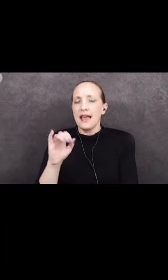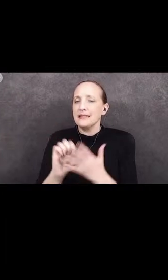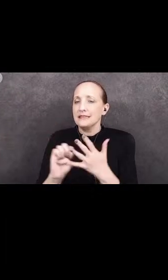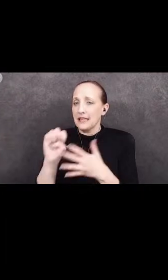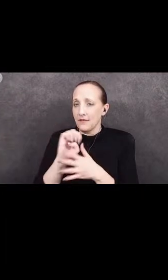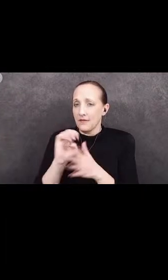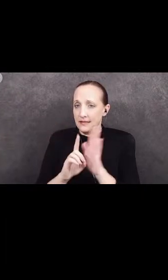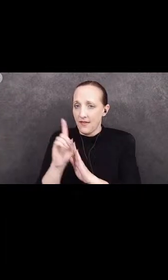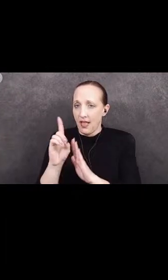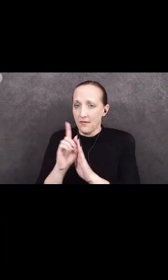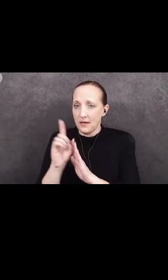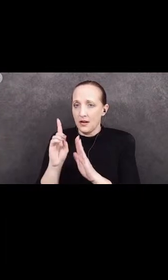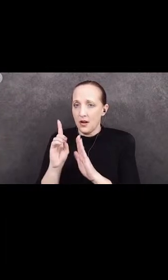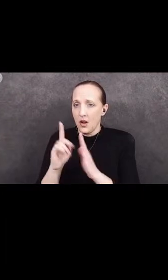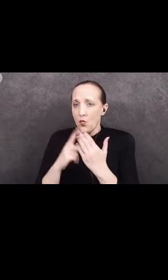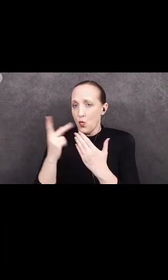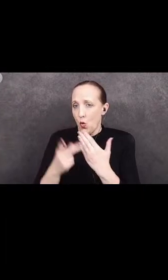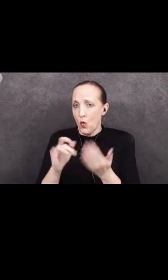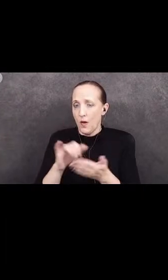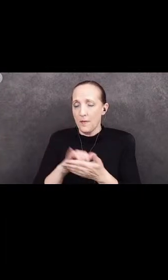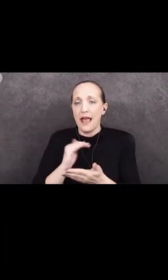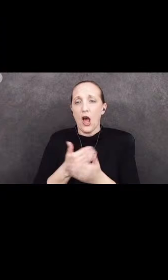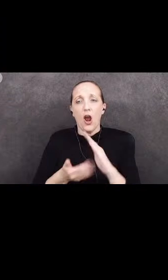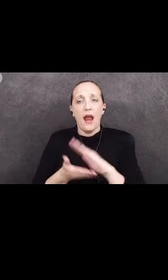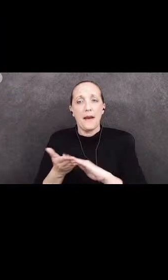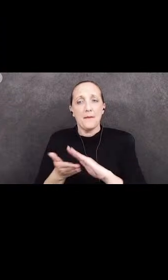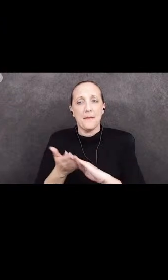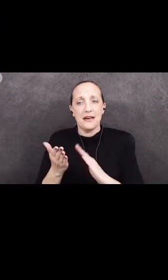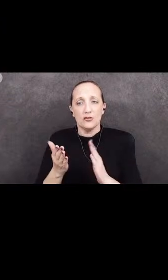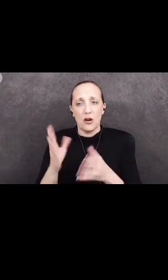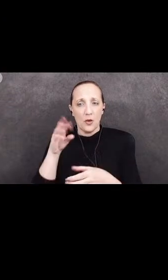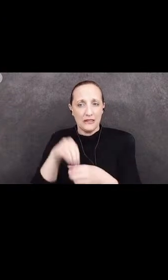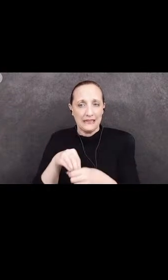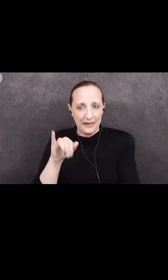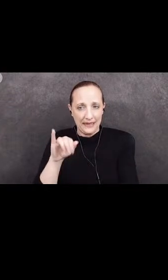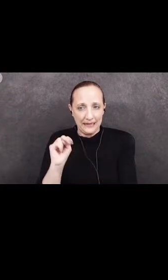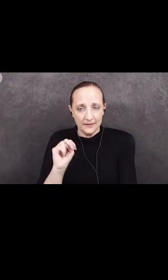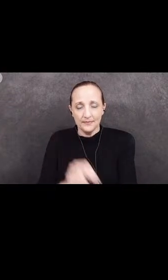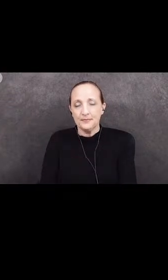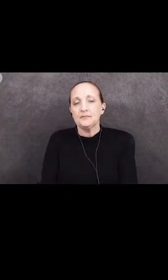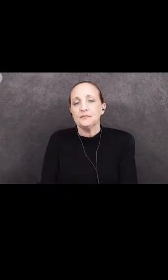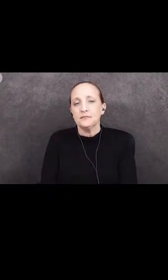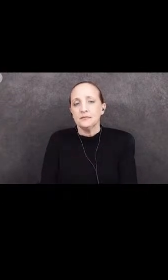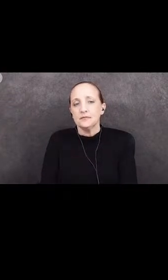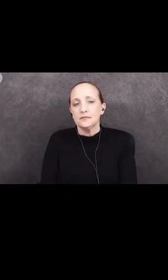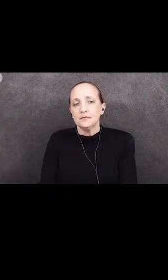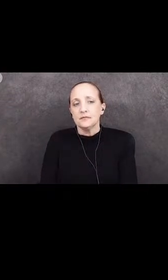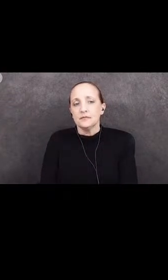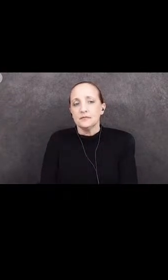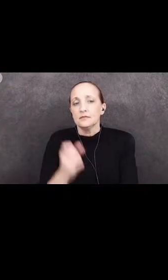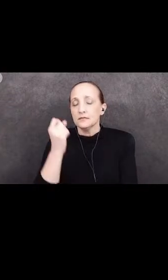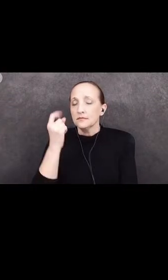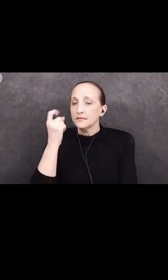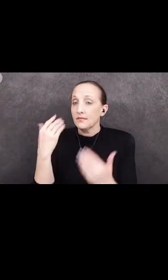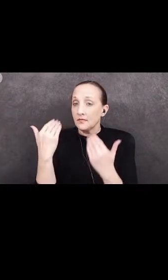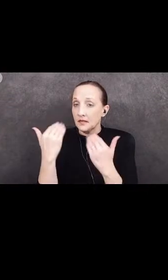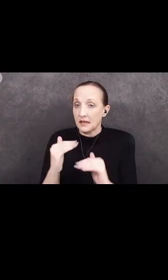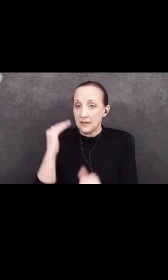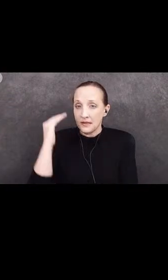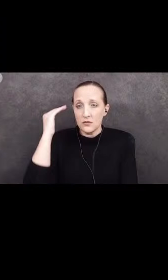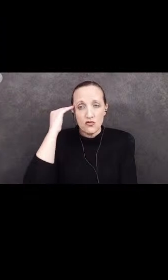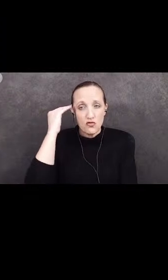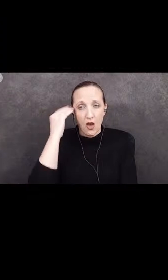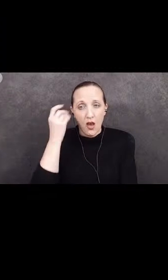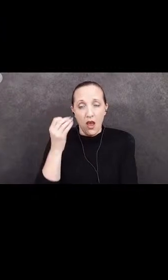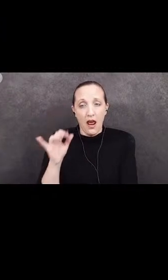program that our administrators were participating in. However, limiting the knowledge of the